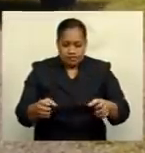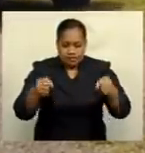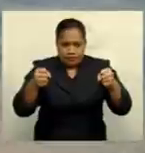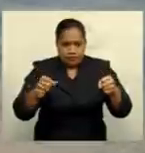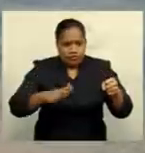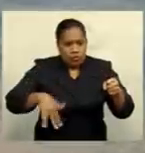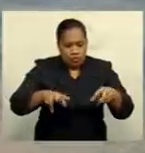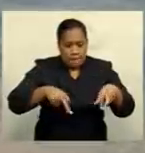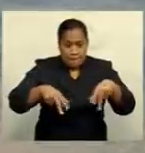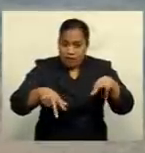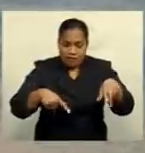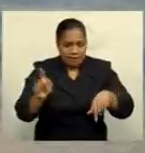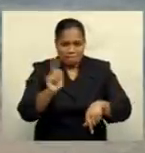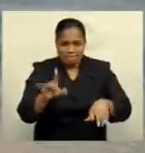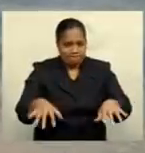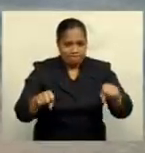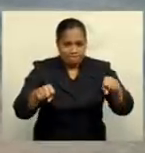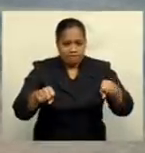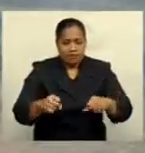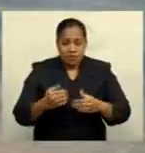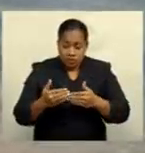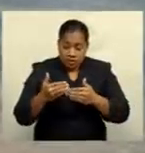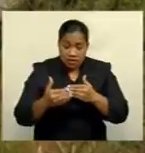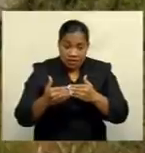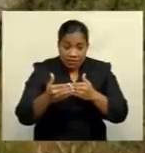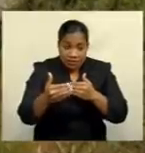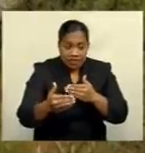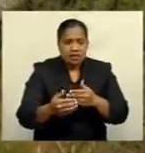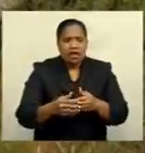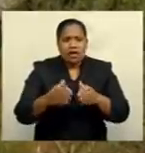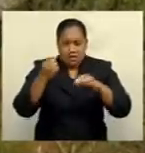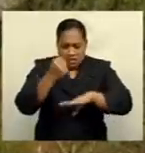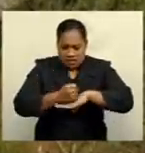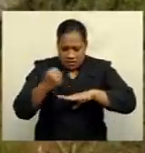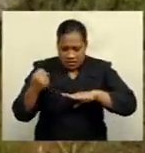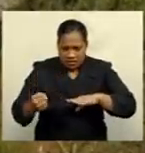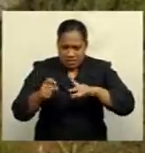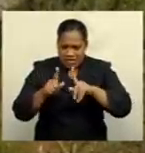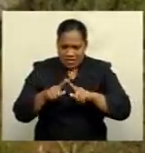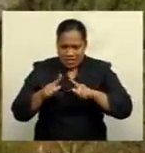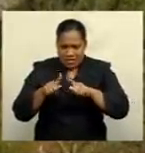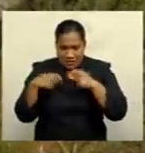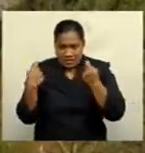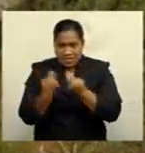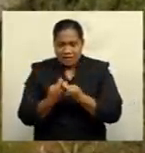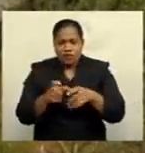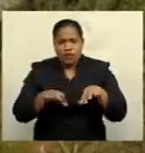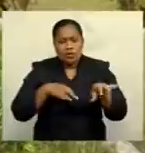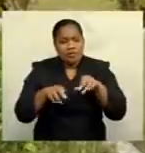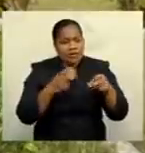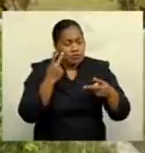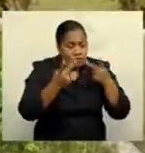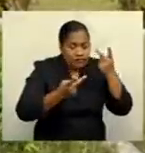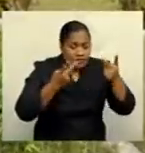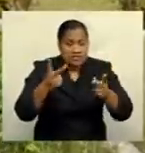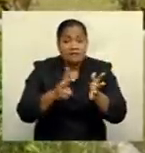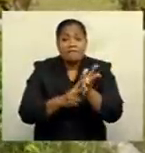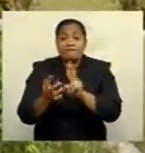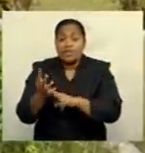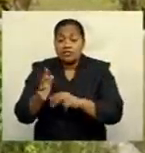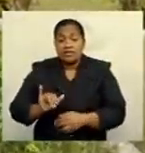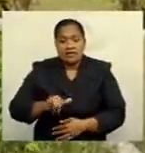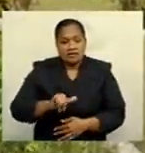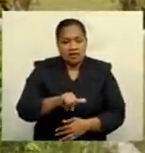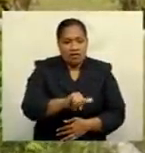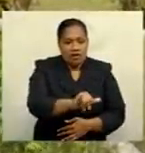In the coming days, a whole of government community engagement and response team is also planning to visit villages in Yasawa. They will